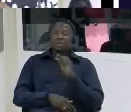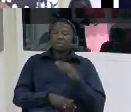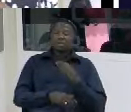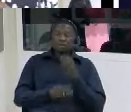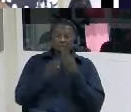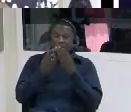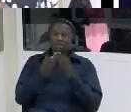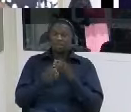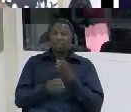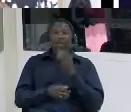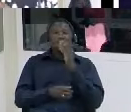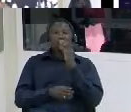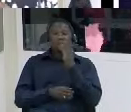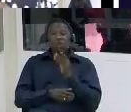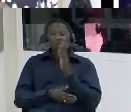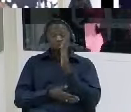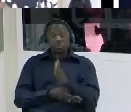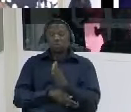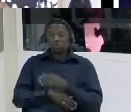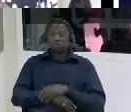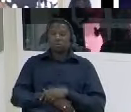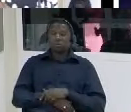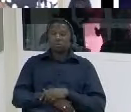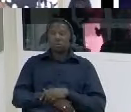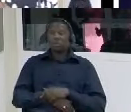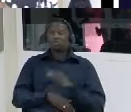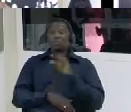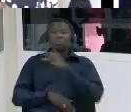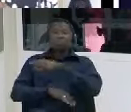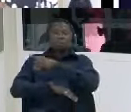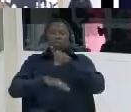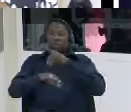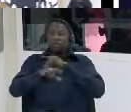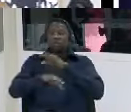tell the truth that is not talk to they call the place